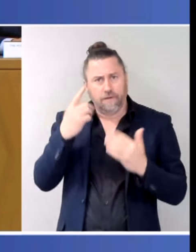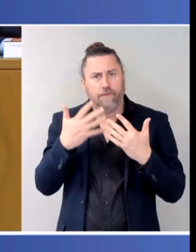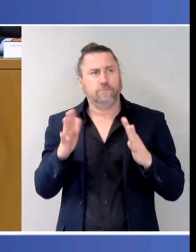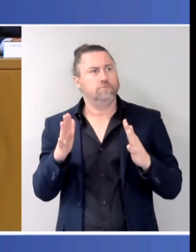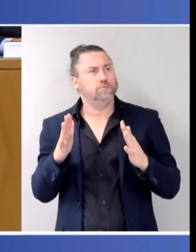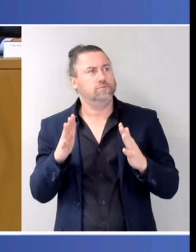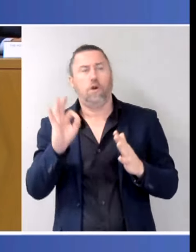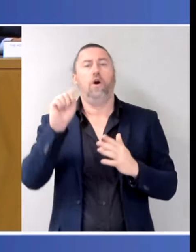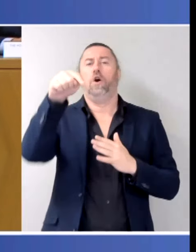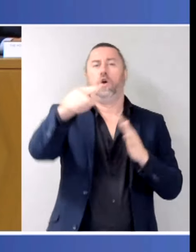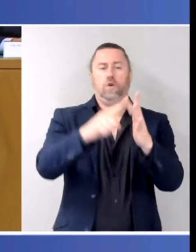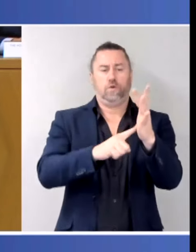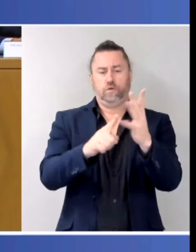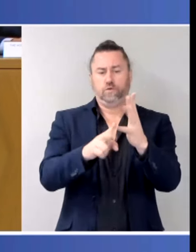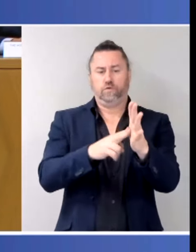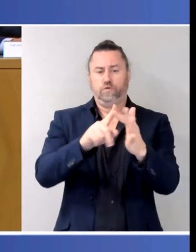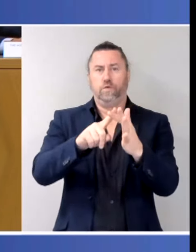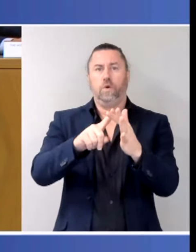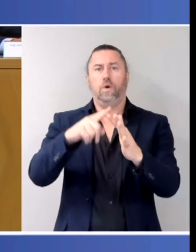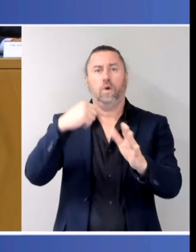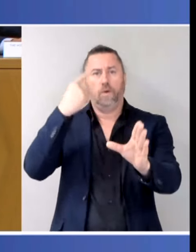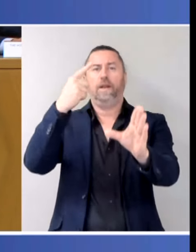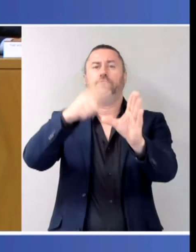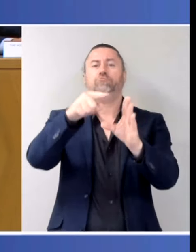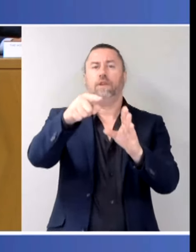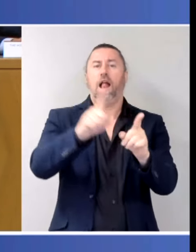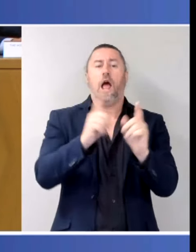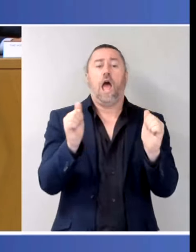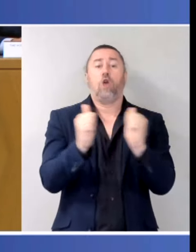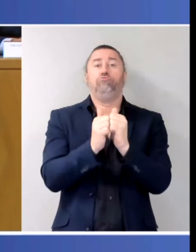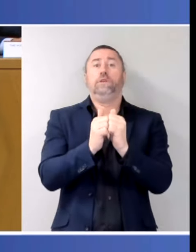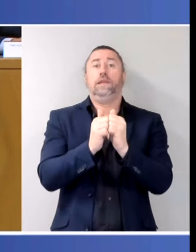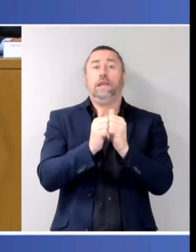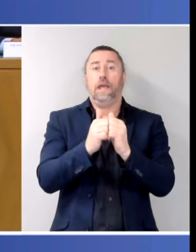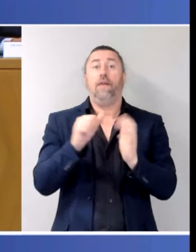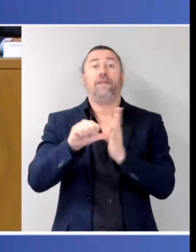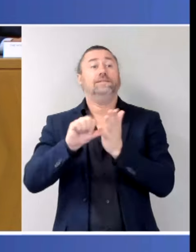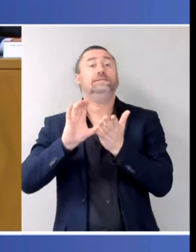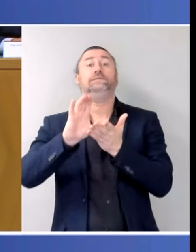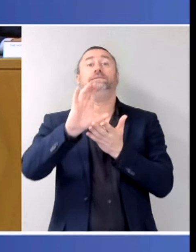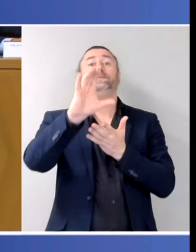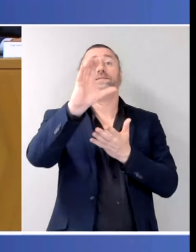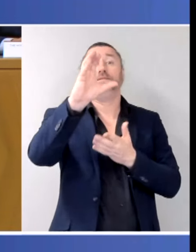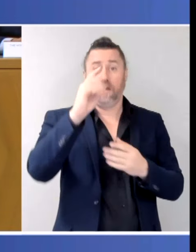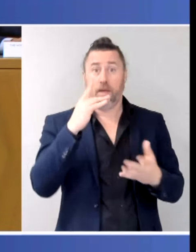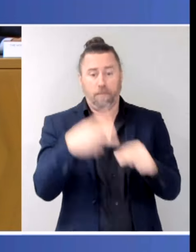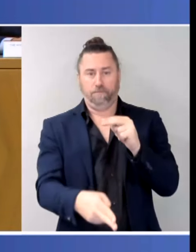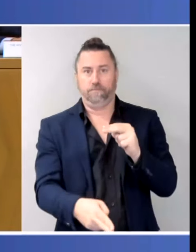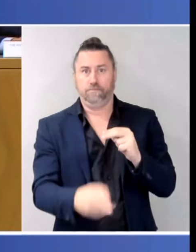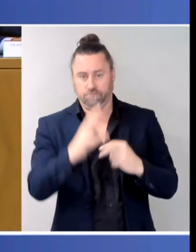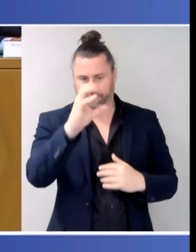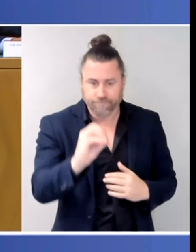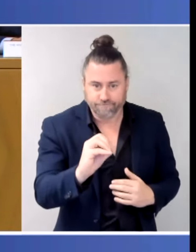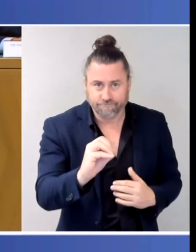the current financial year drops off to zero. There was no funding put in the budget, not